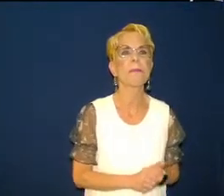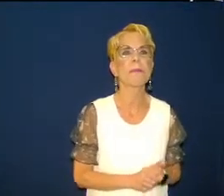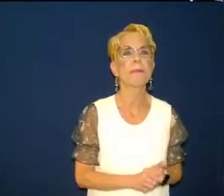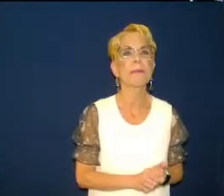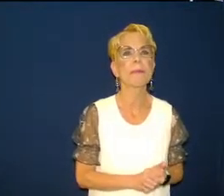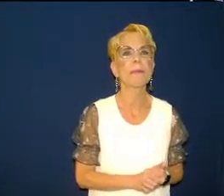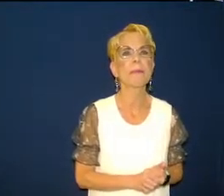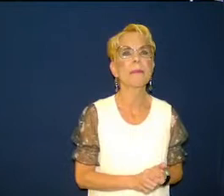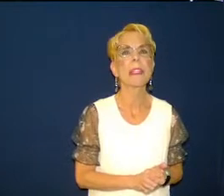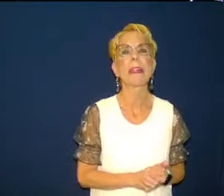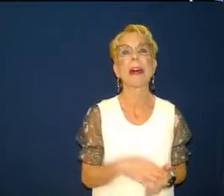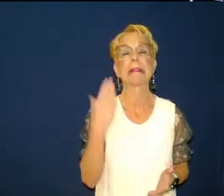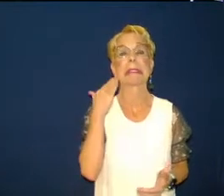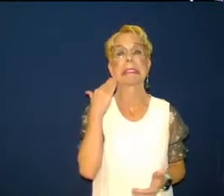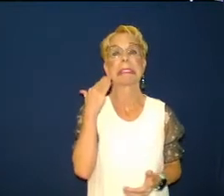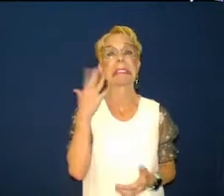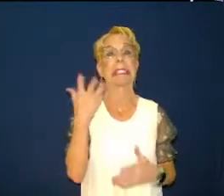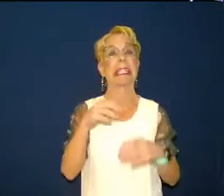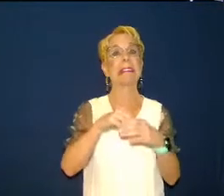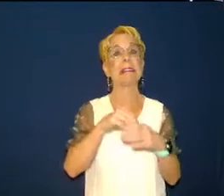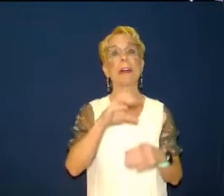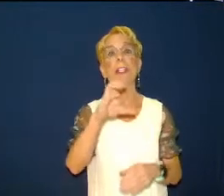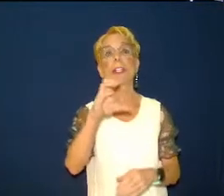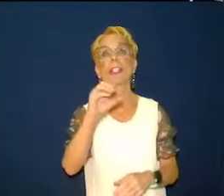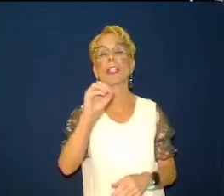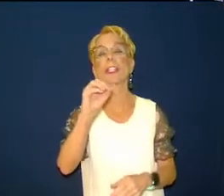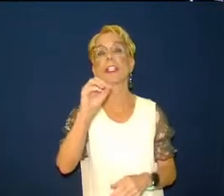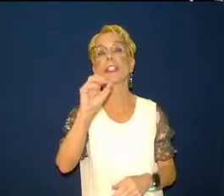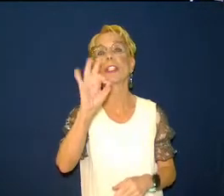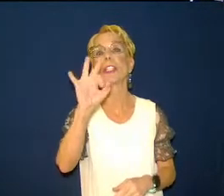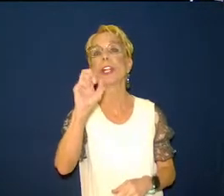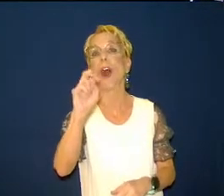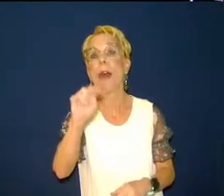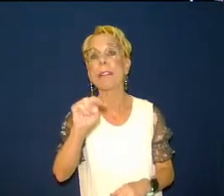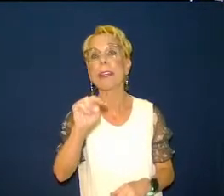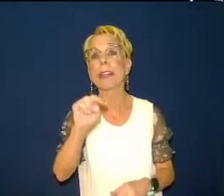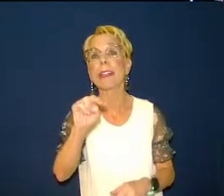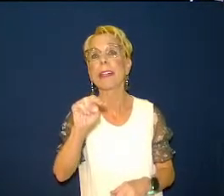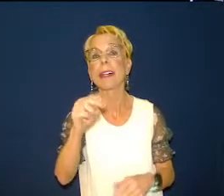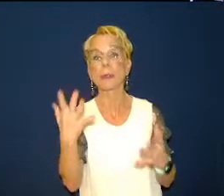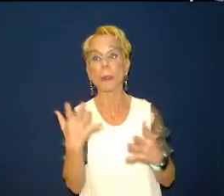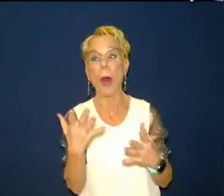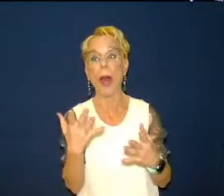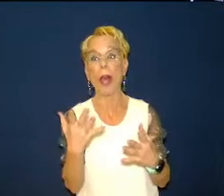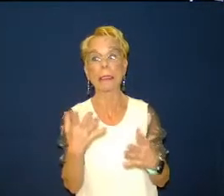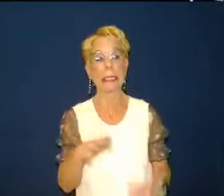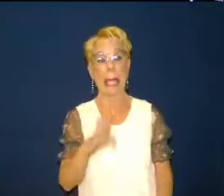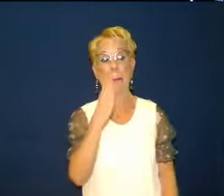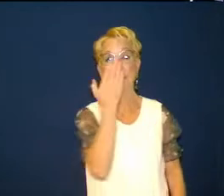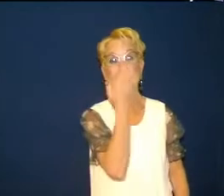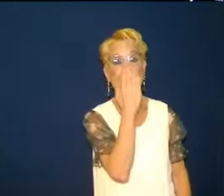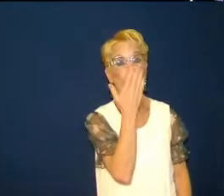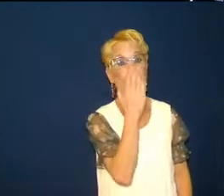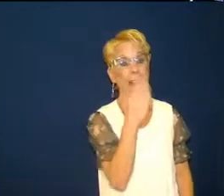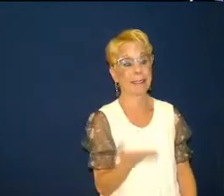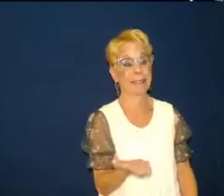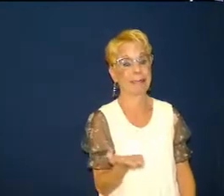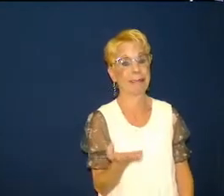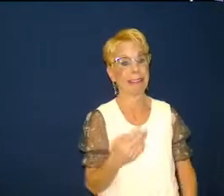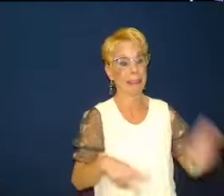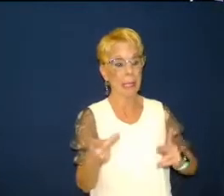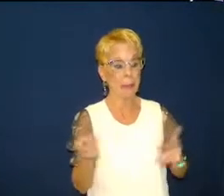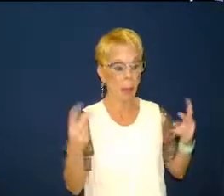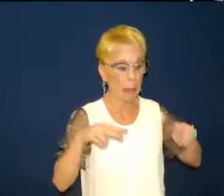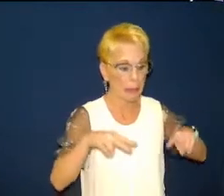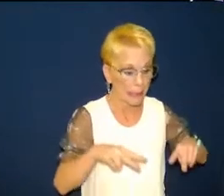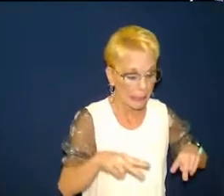a large mirror and that's what a dead church looks like dead church doesn't look bad it's not dead